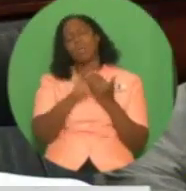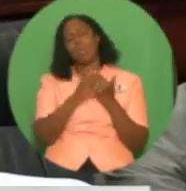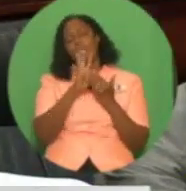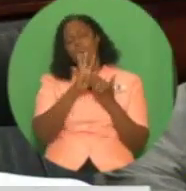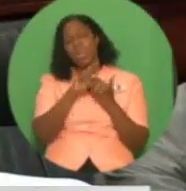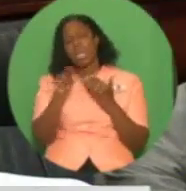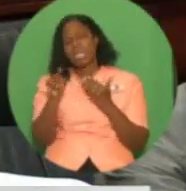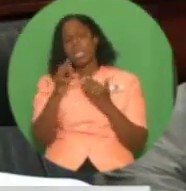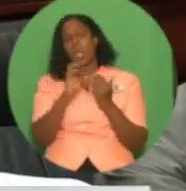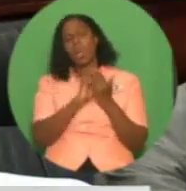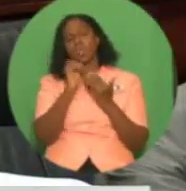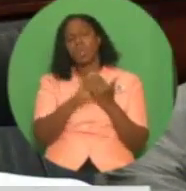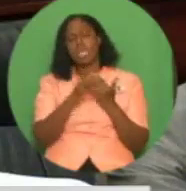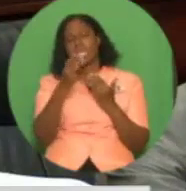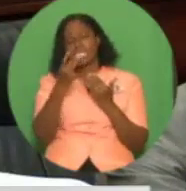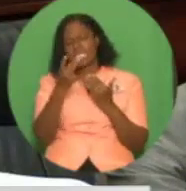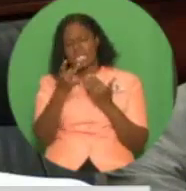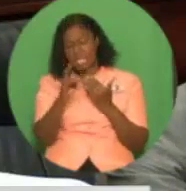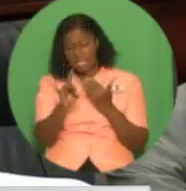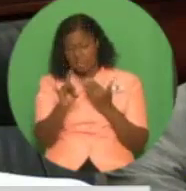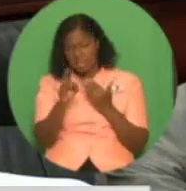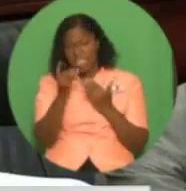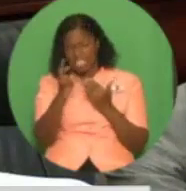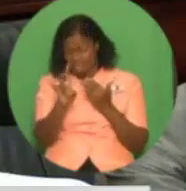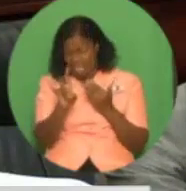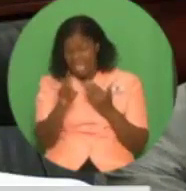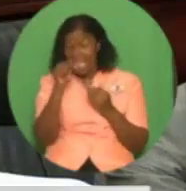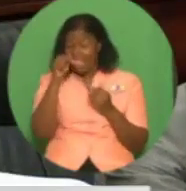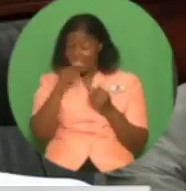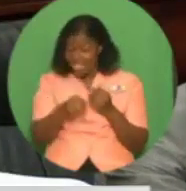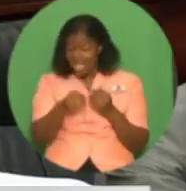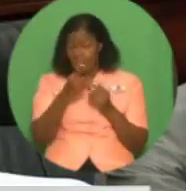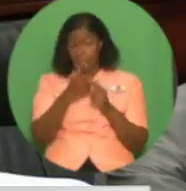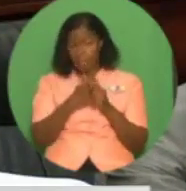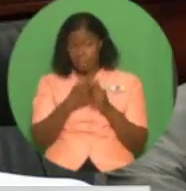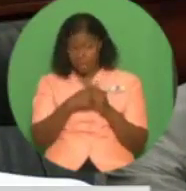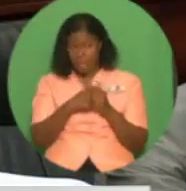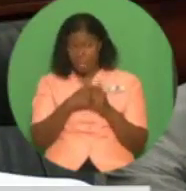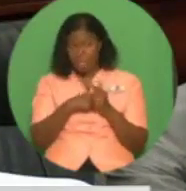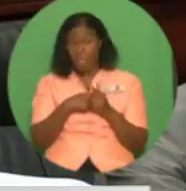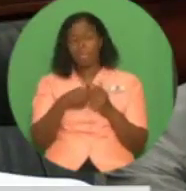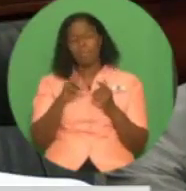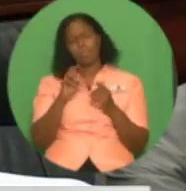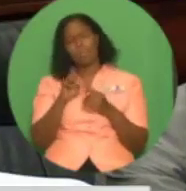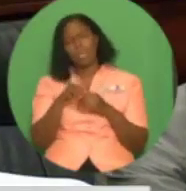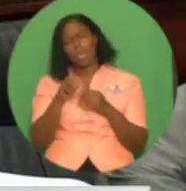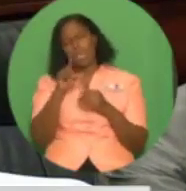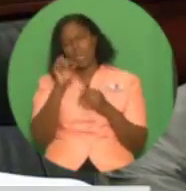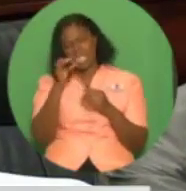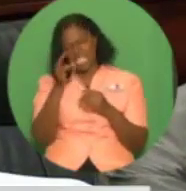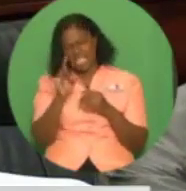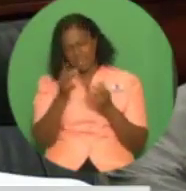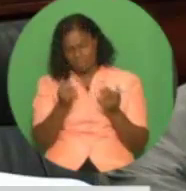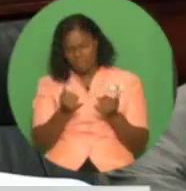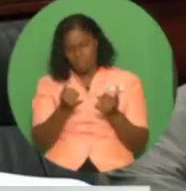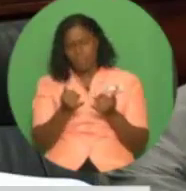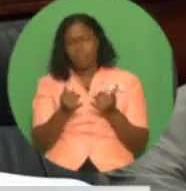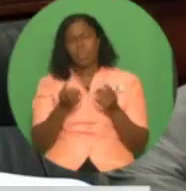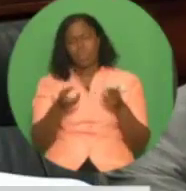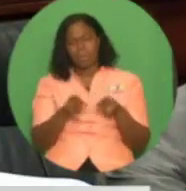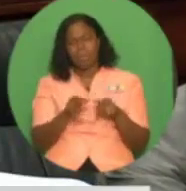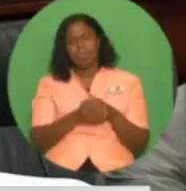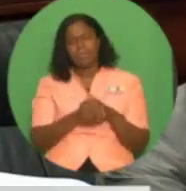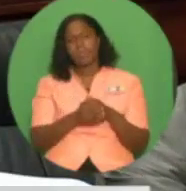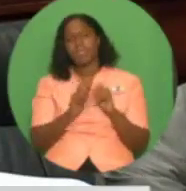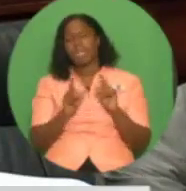October 17th, 2018, this month, with the top three teams directly qualifying to the 2019 FIFA Women's World